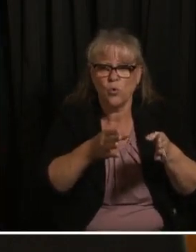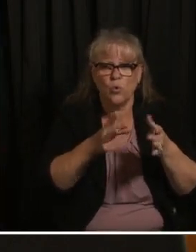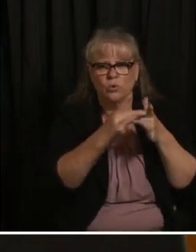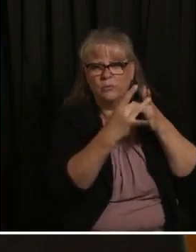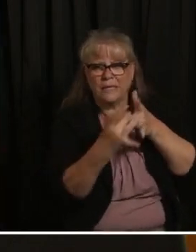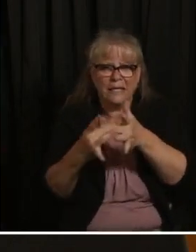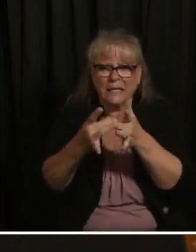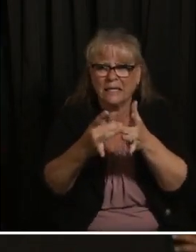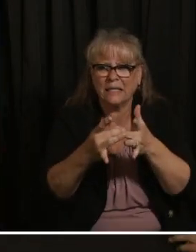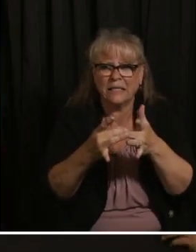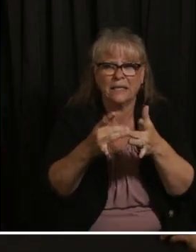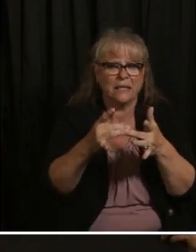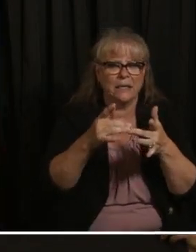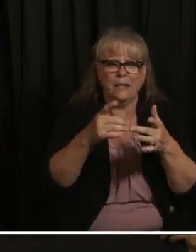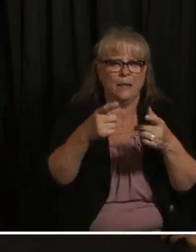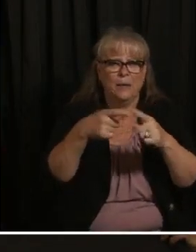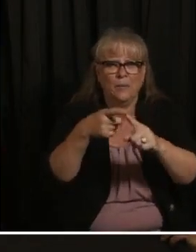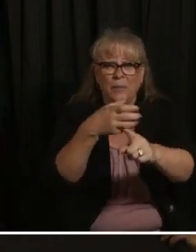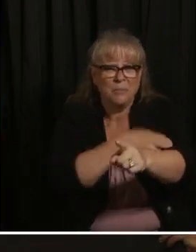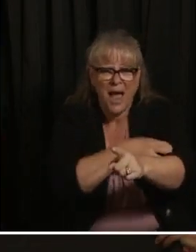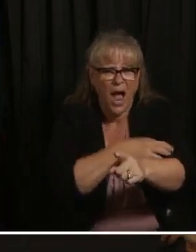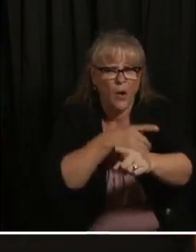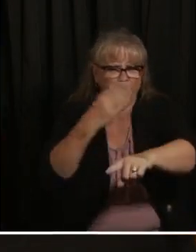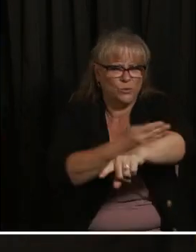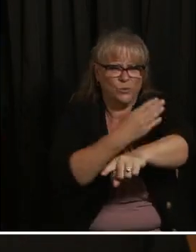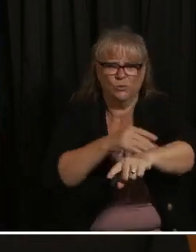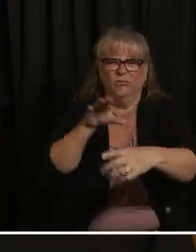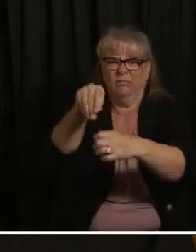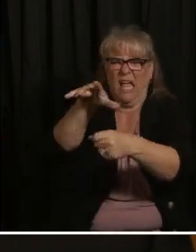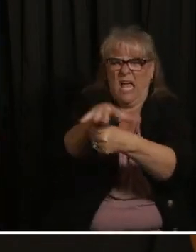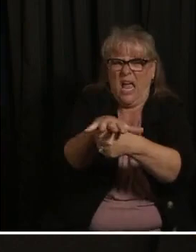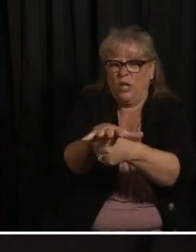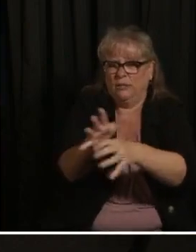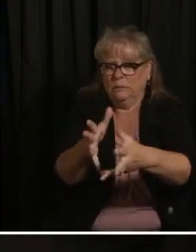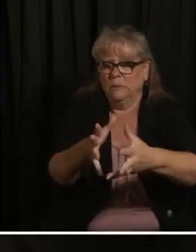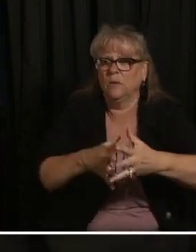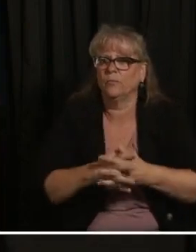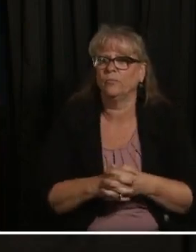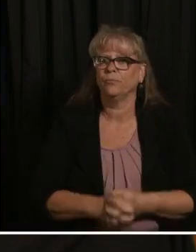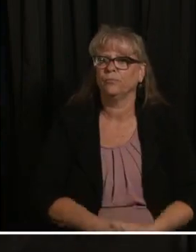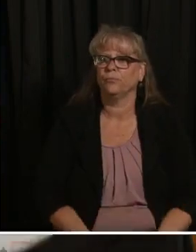the check and then i'll invite Pete up ready ready